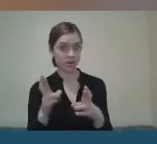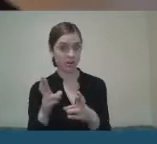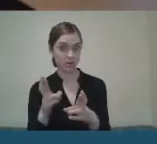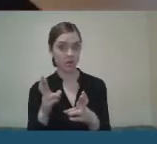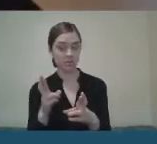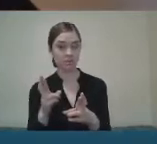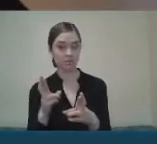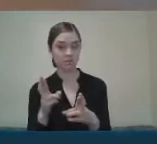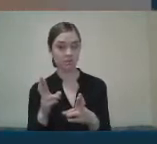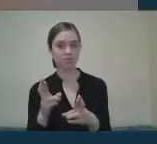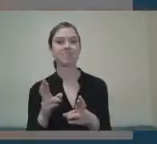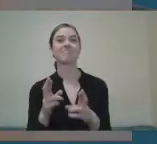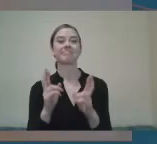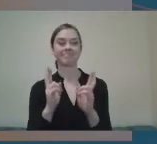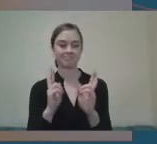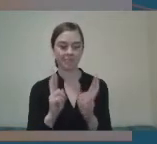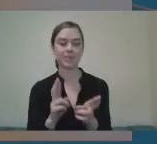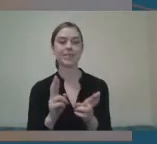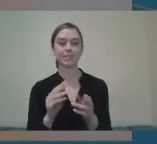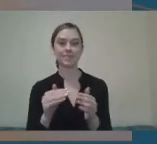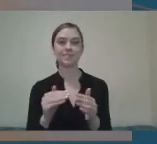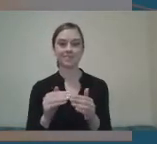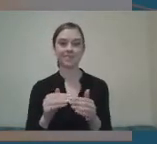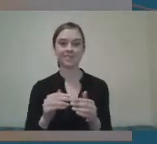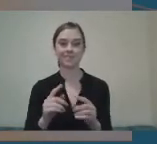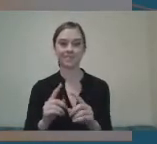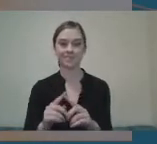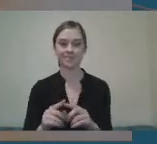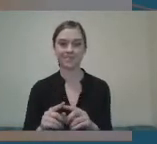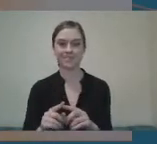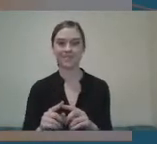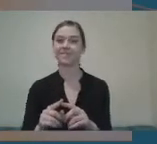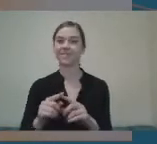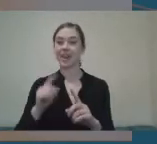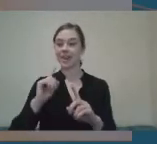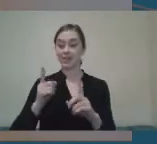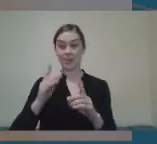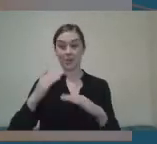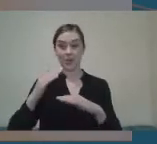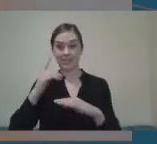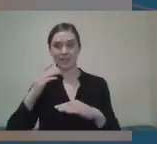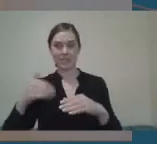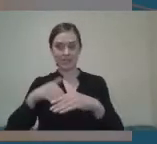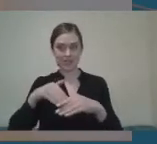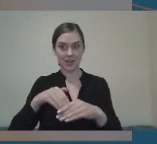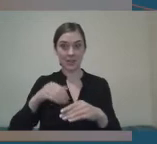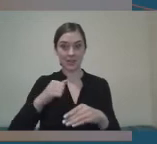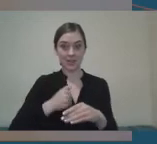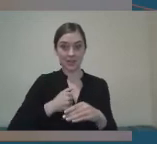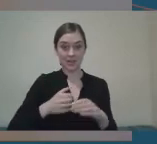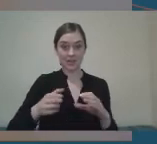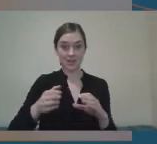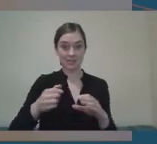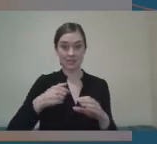Well, precisely, I suppose I'm not sure where you get the bit that I am involved in the elite side. So my side of the house is very much the